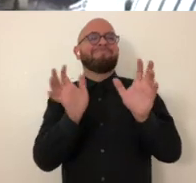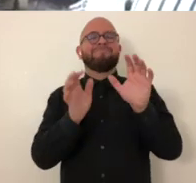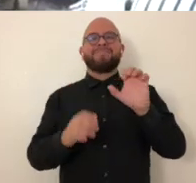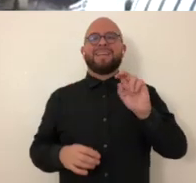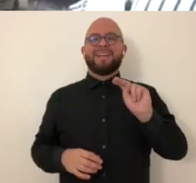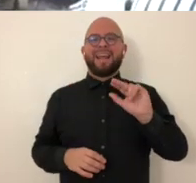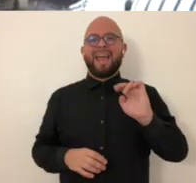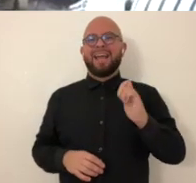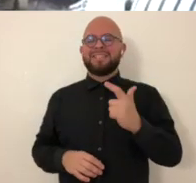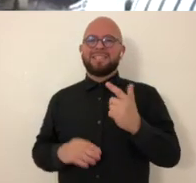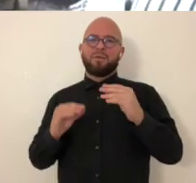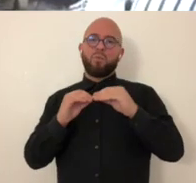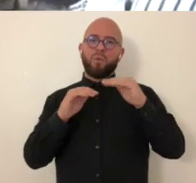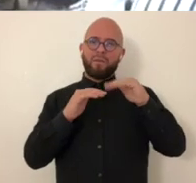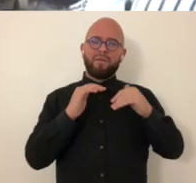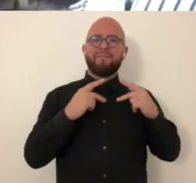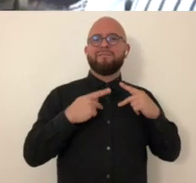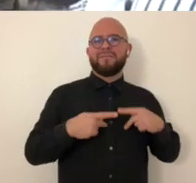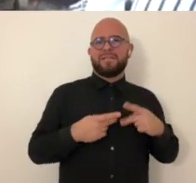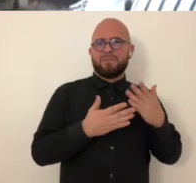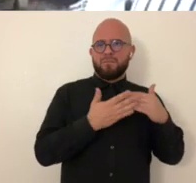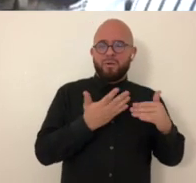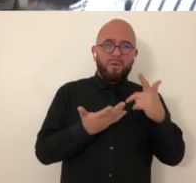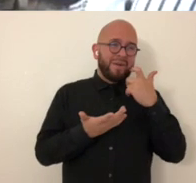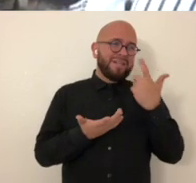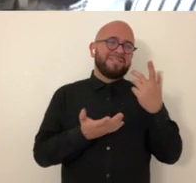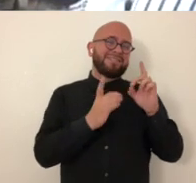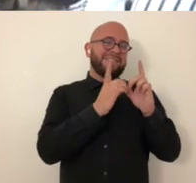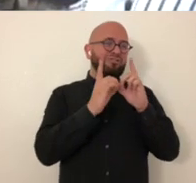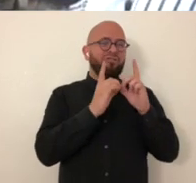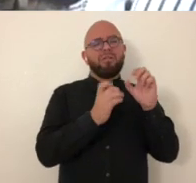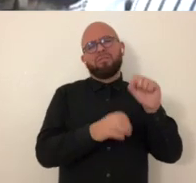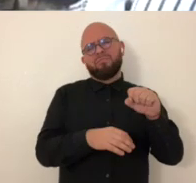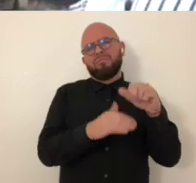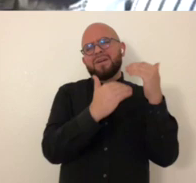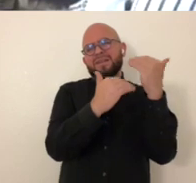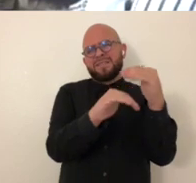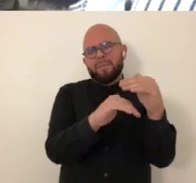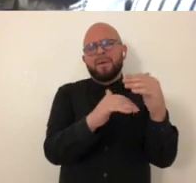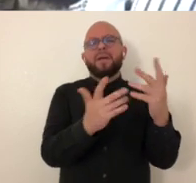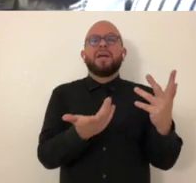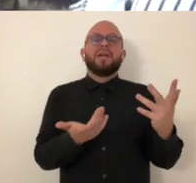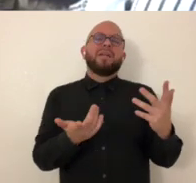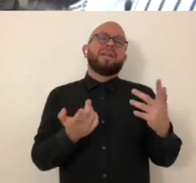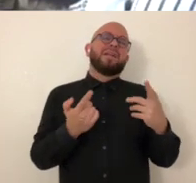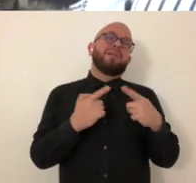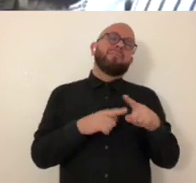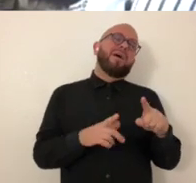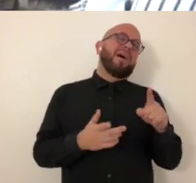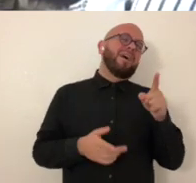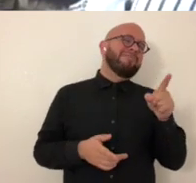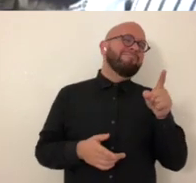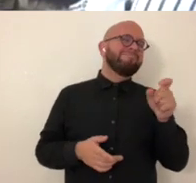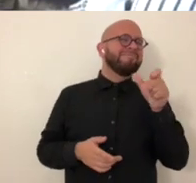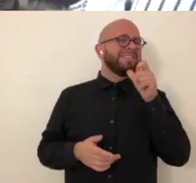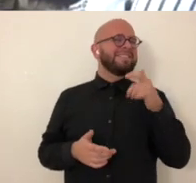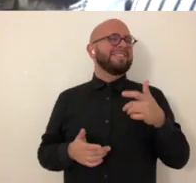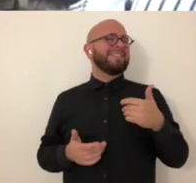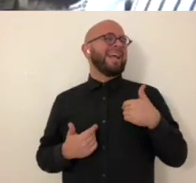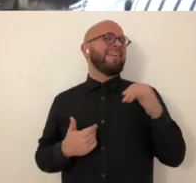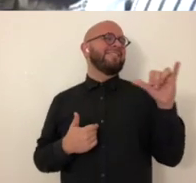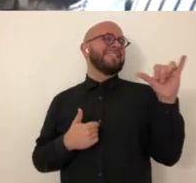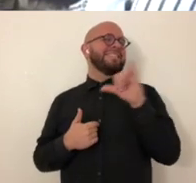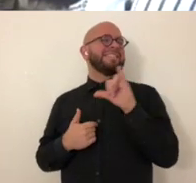i've really been relying on the centrality as an enhancement versus these physical pieces because digital as i said you know it's limited um